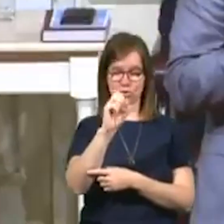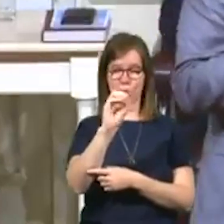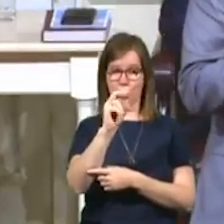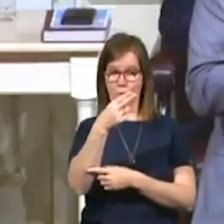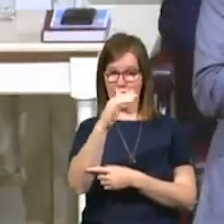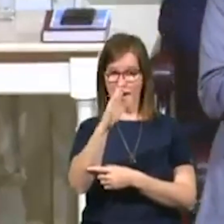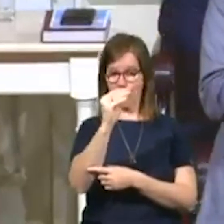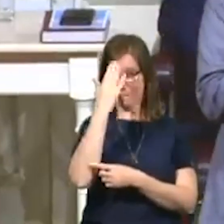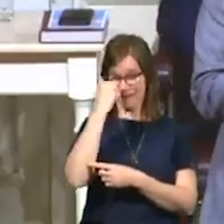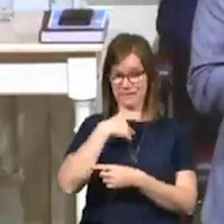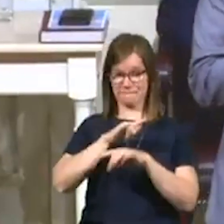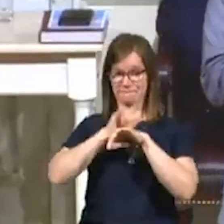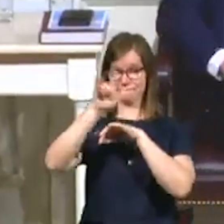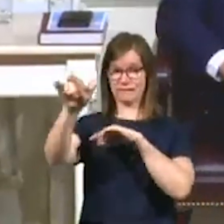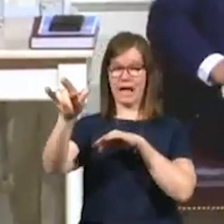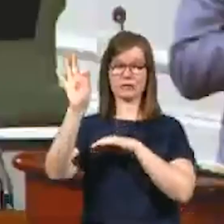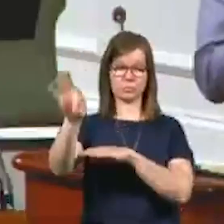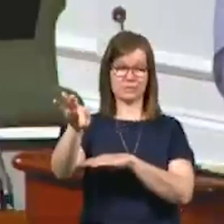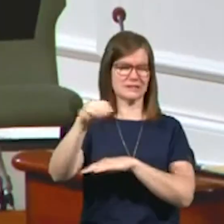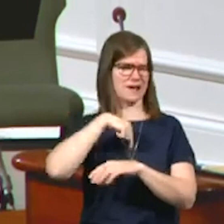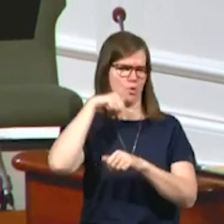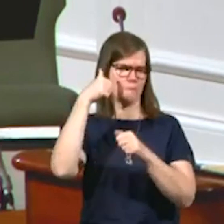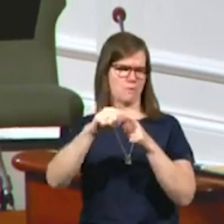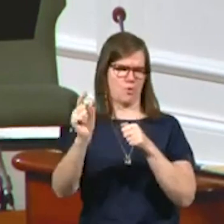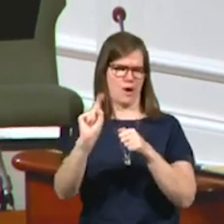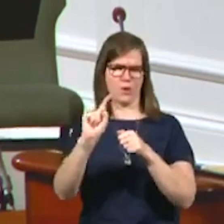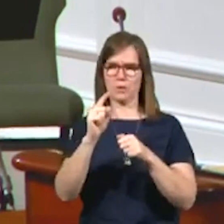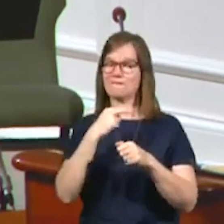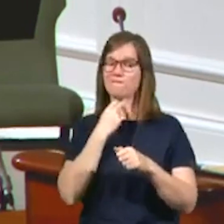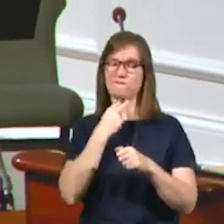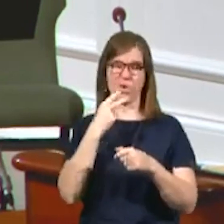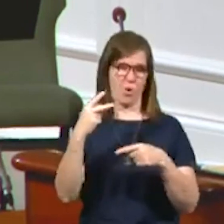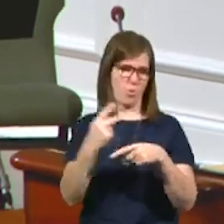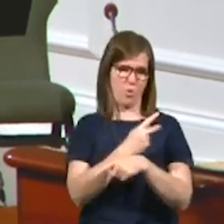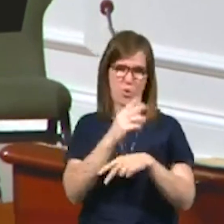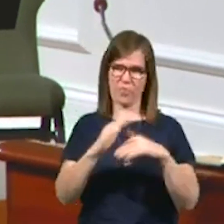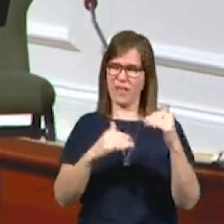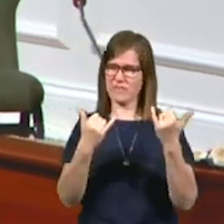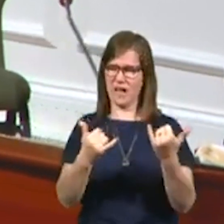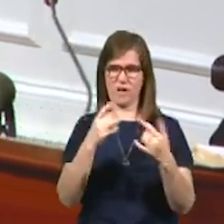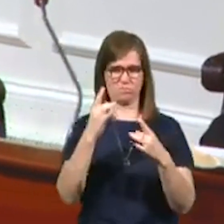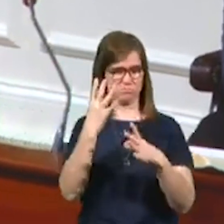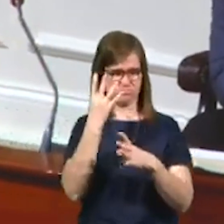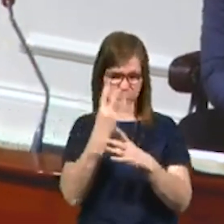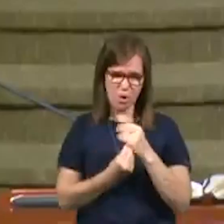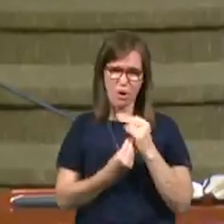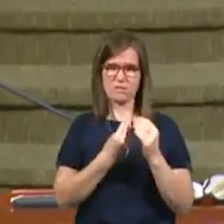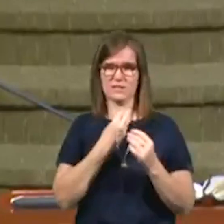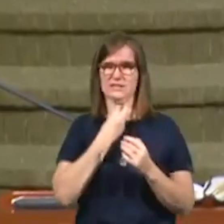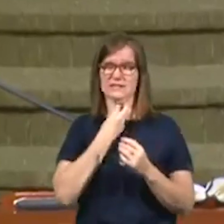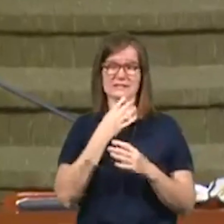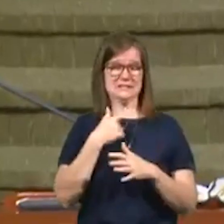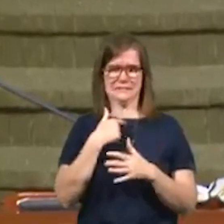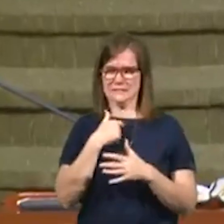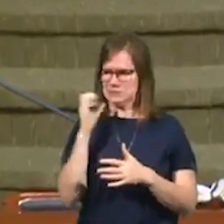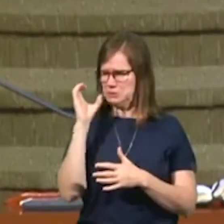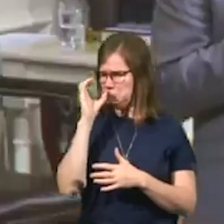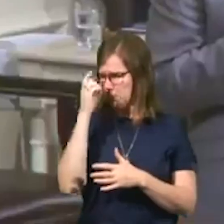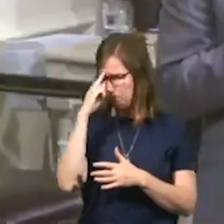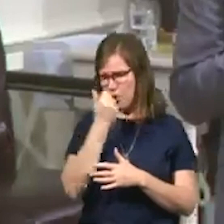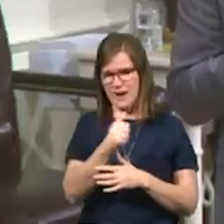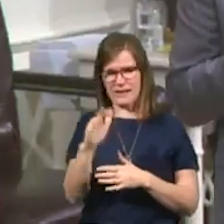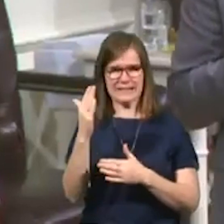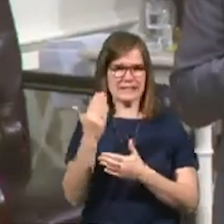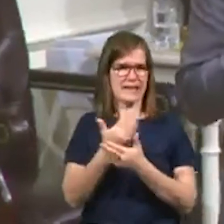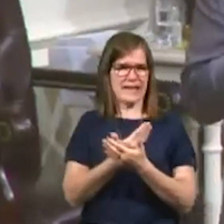somewhere. I don't remember where, but my voice was gone. It was worse than it is right now. And, um, I was looking for anything to, to